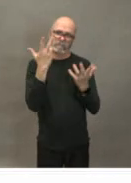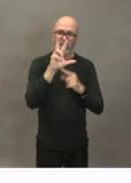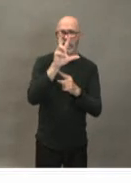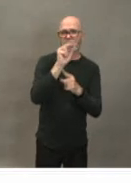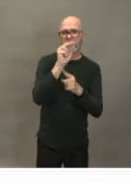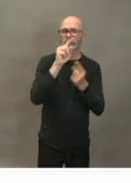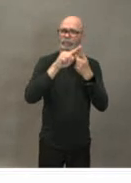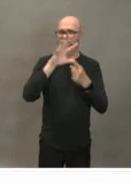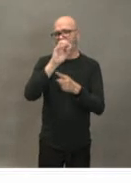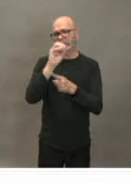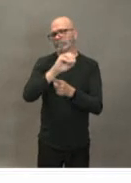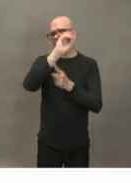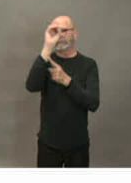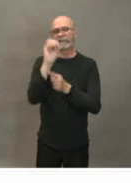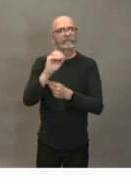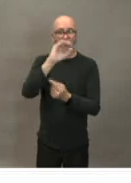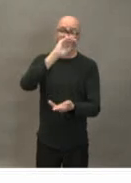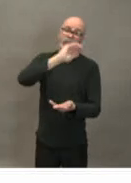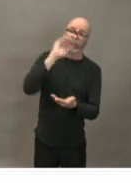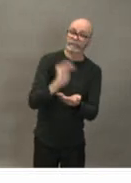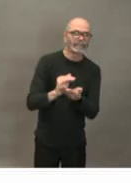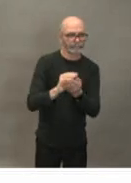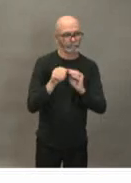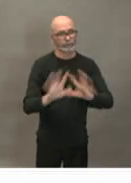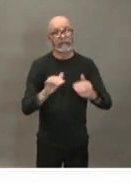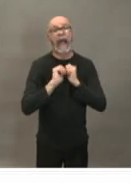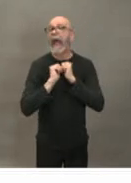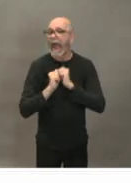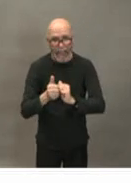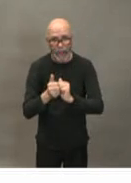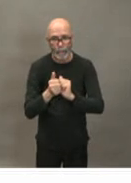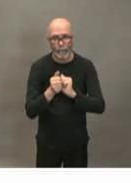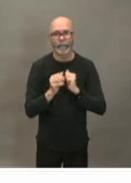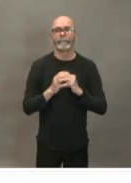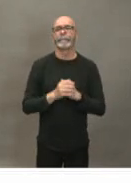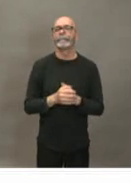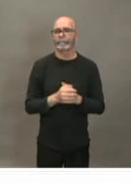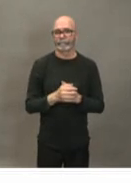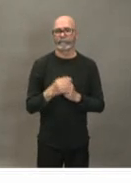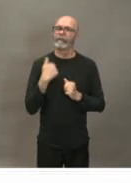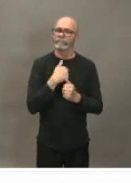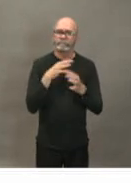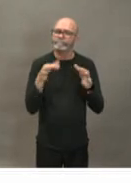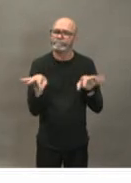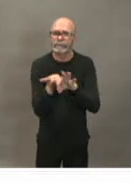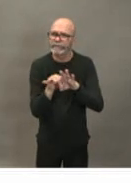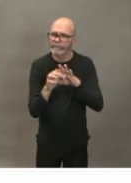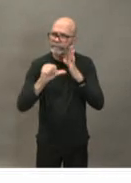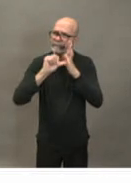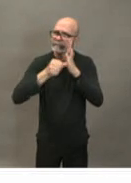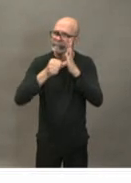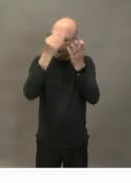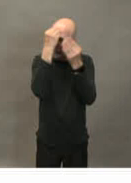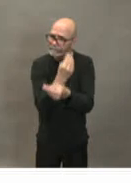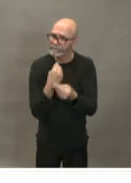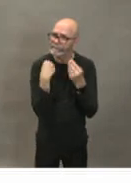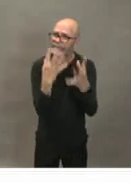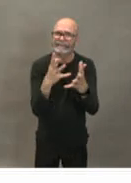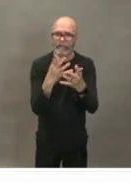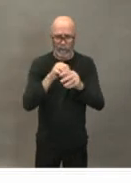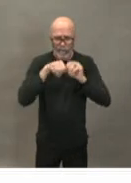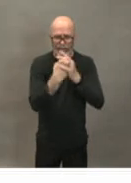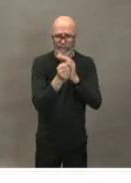so it's important I spent a bit of time with that but I think it's important that people understand why when we say hand washing why it actually